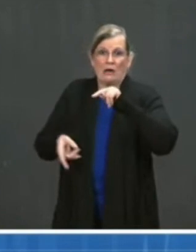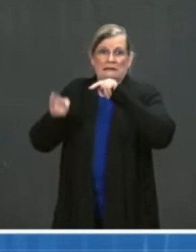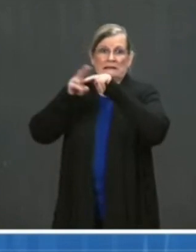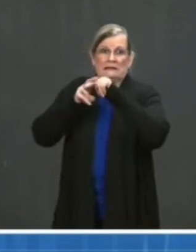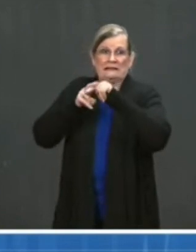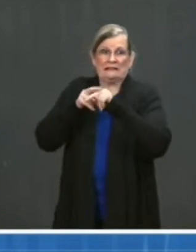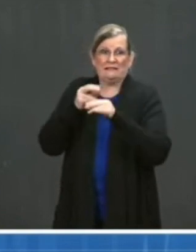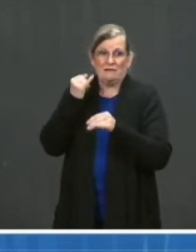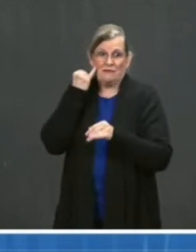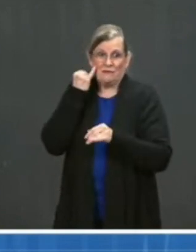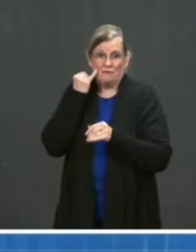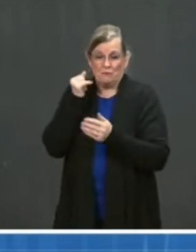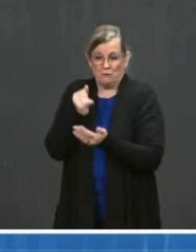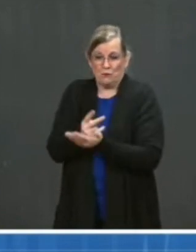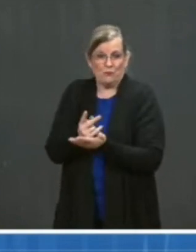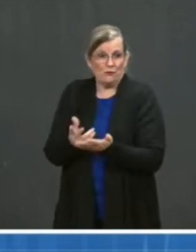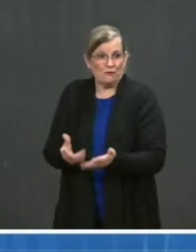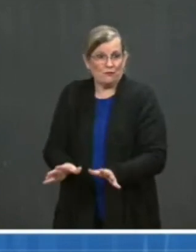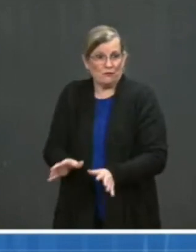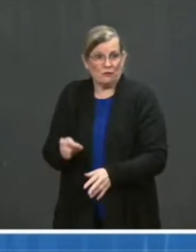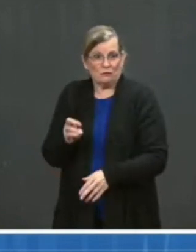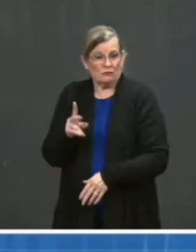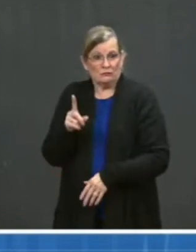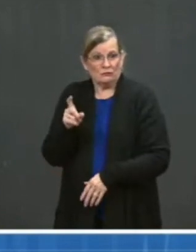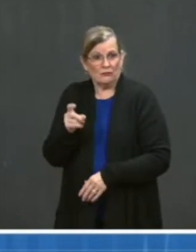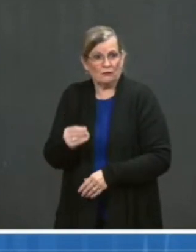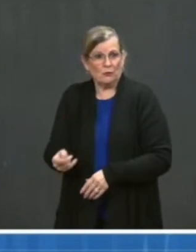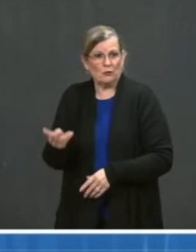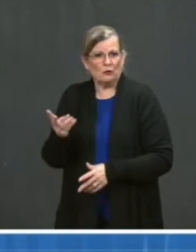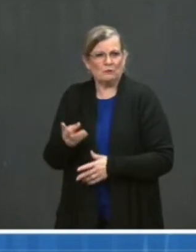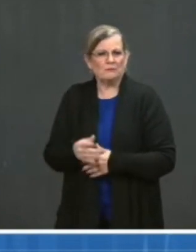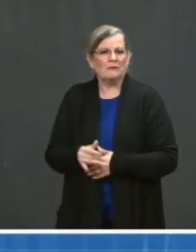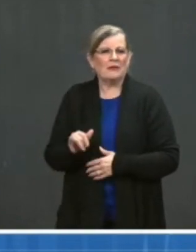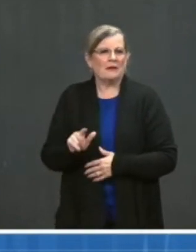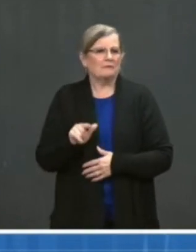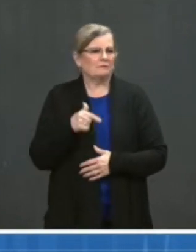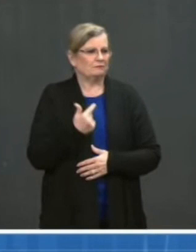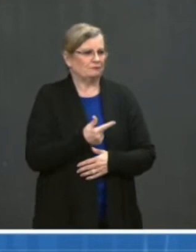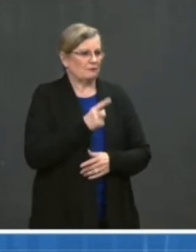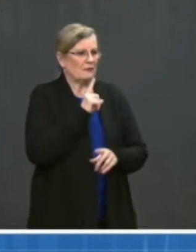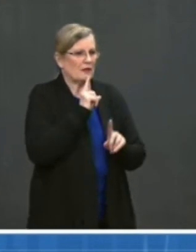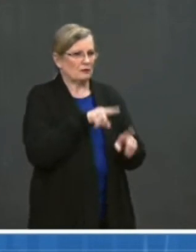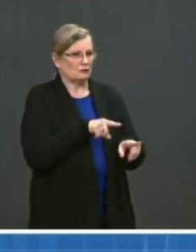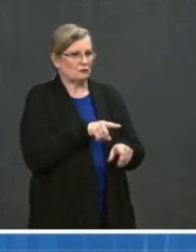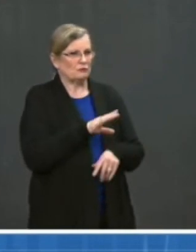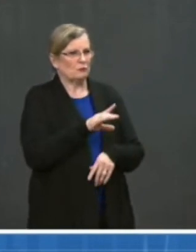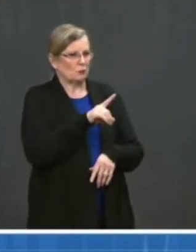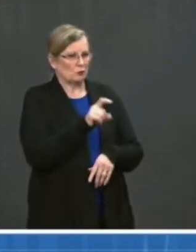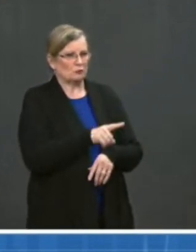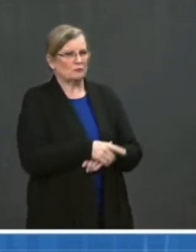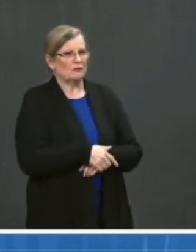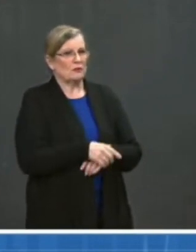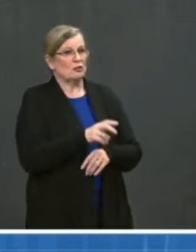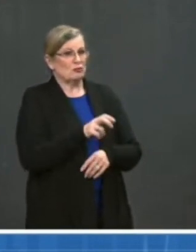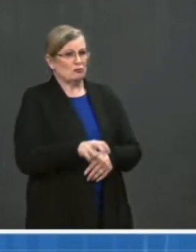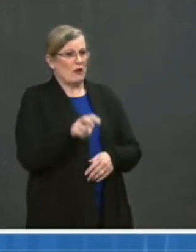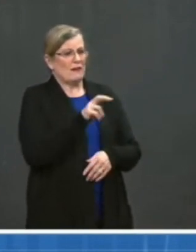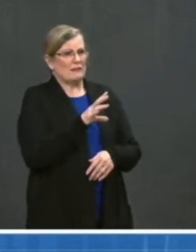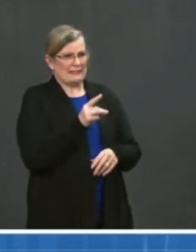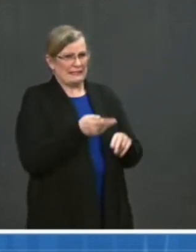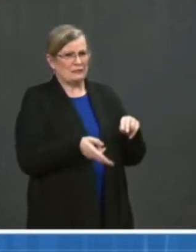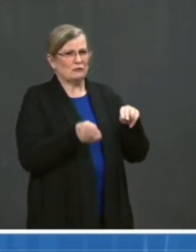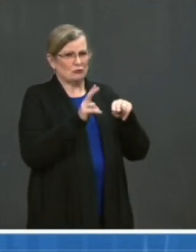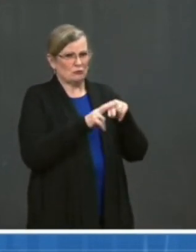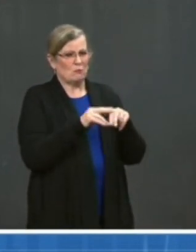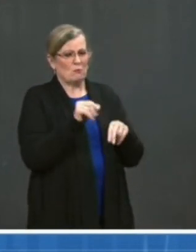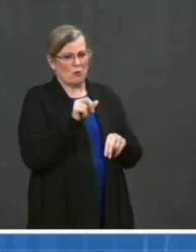Dr. So I would say generally, we know that travel was up from the month of March more so than it had been since the beginning